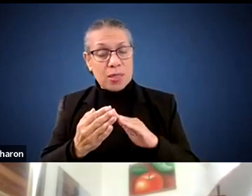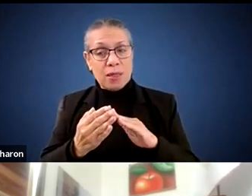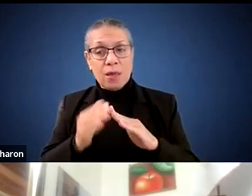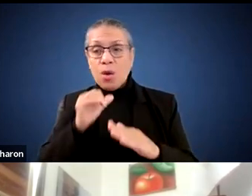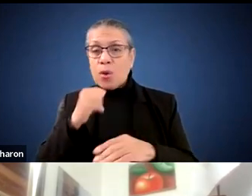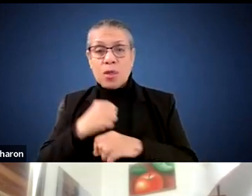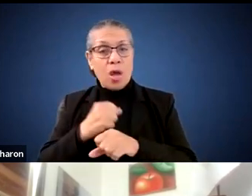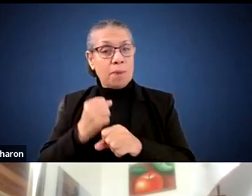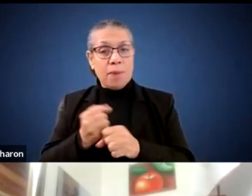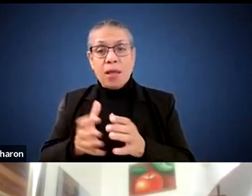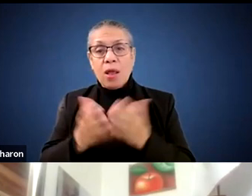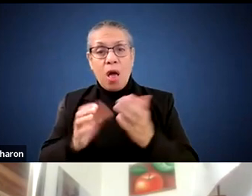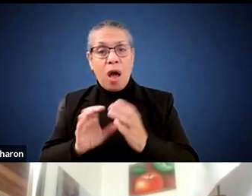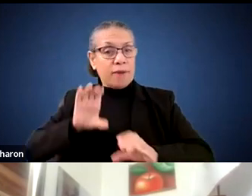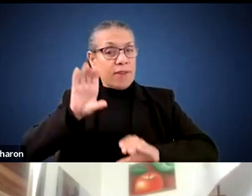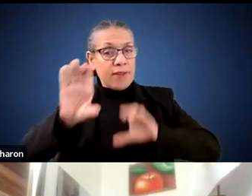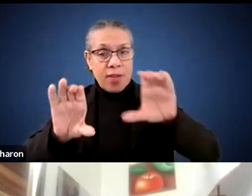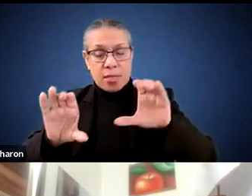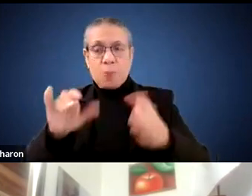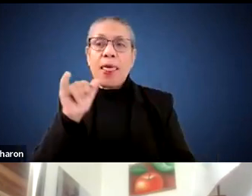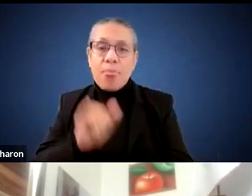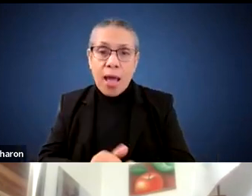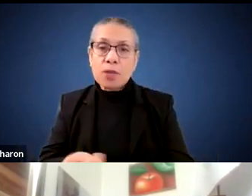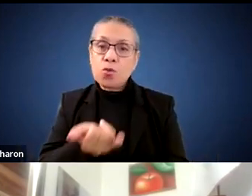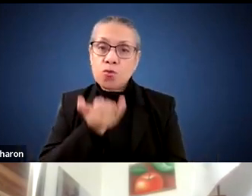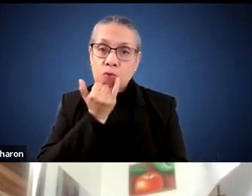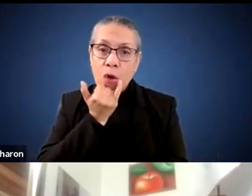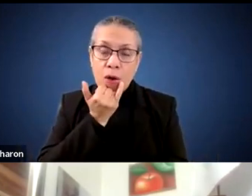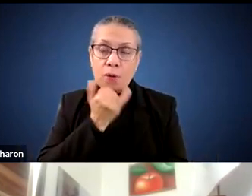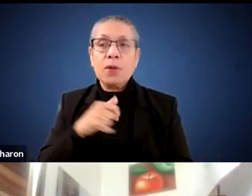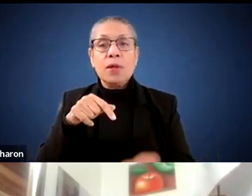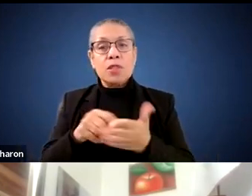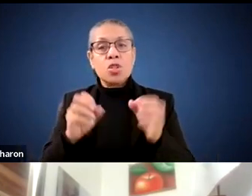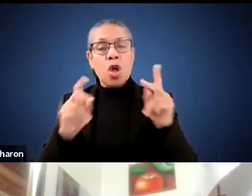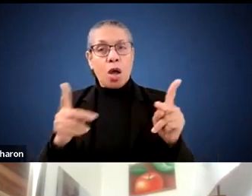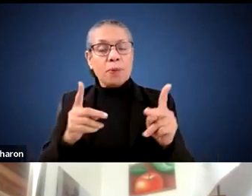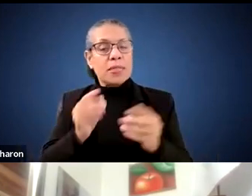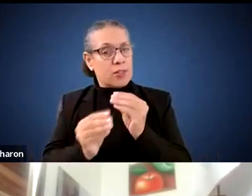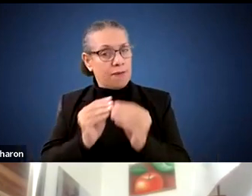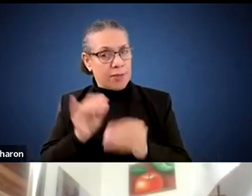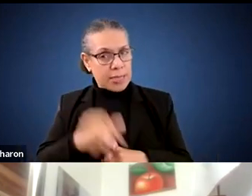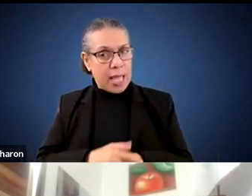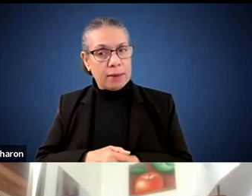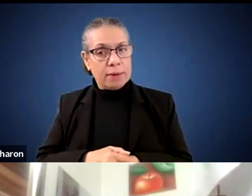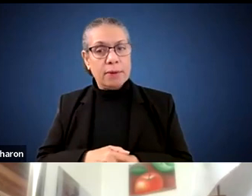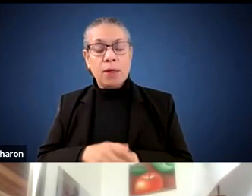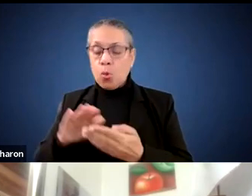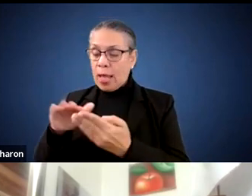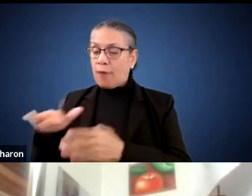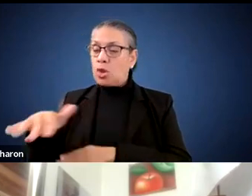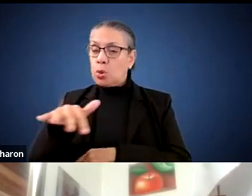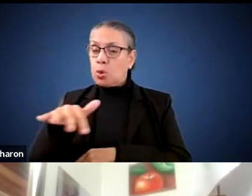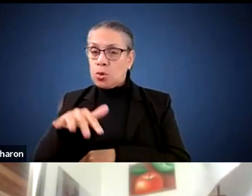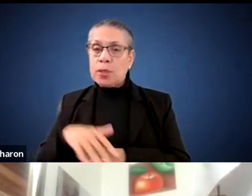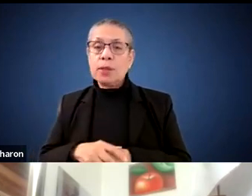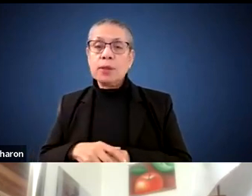a lot of investments in, and that is wrong. And this is an opportunity to help write that. It is a neighborhood, as Ms.